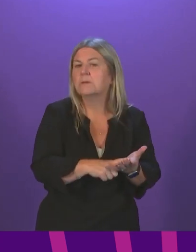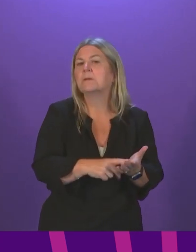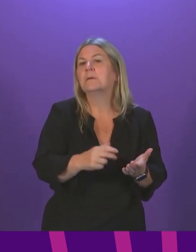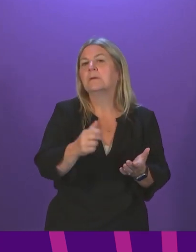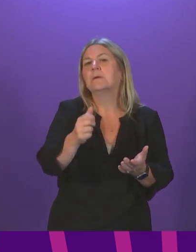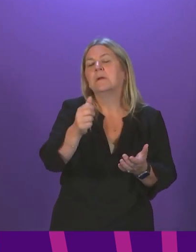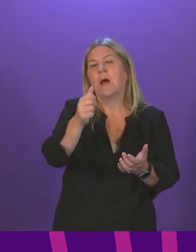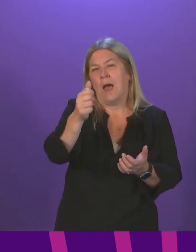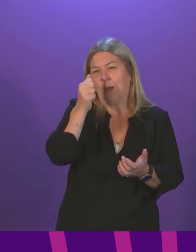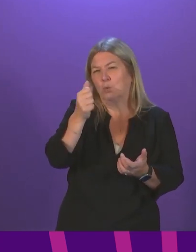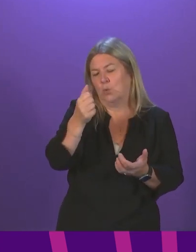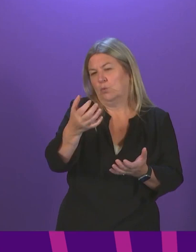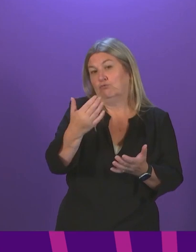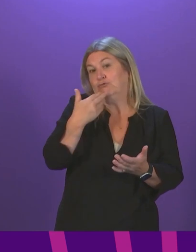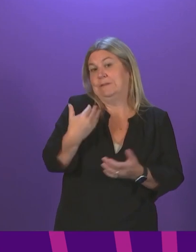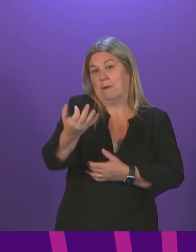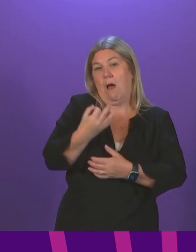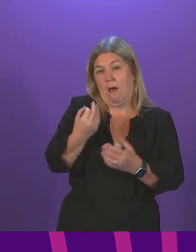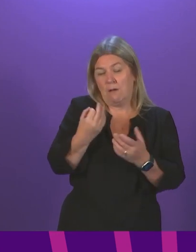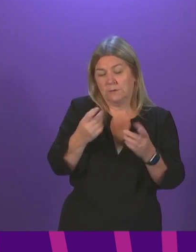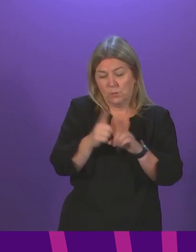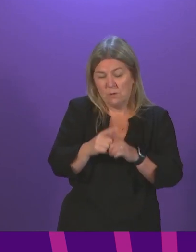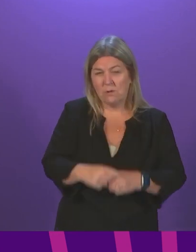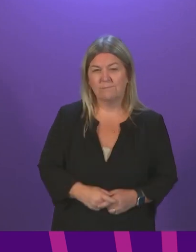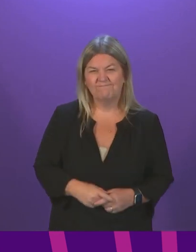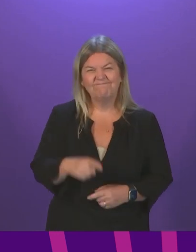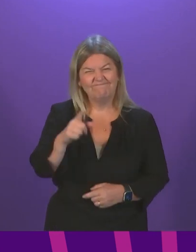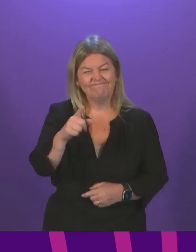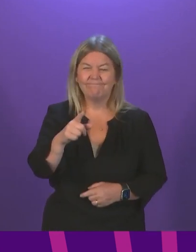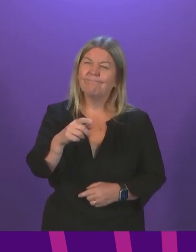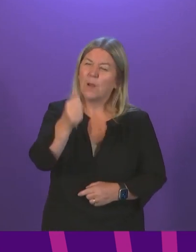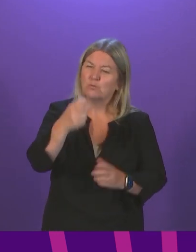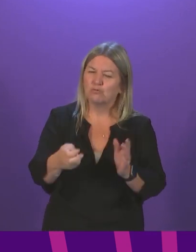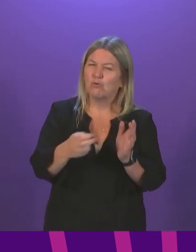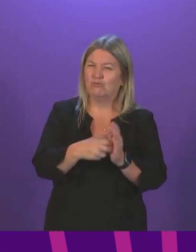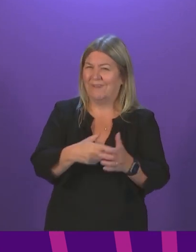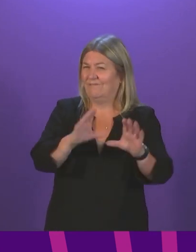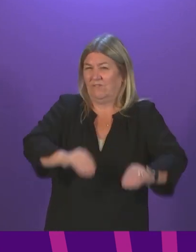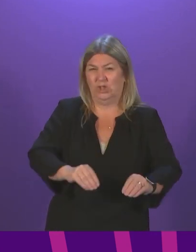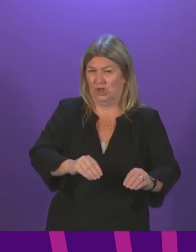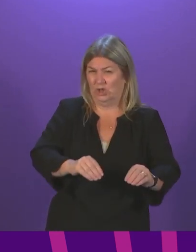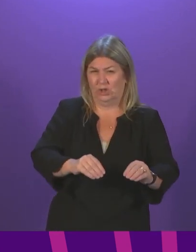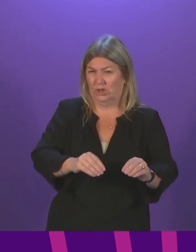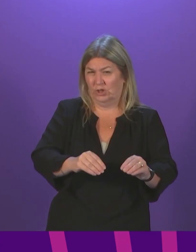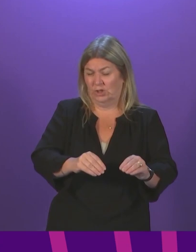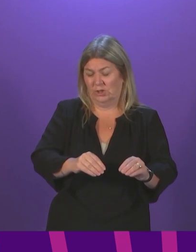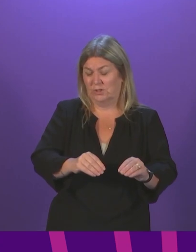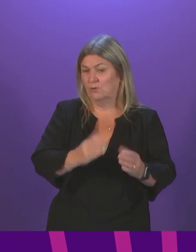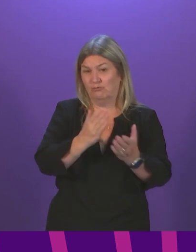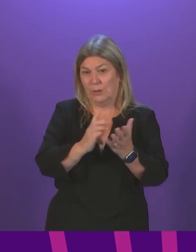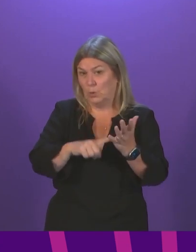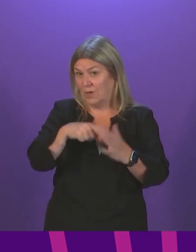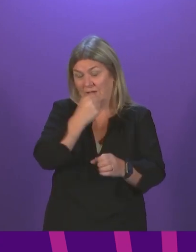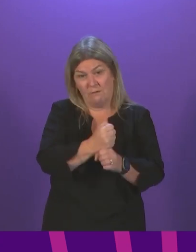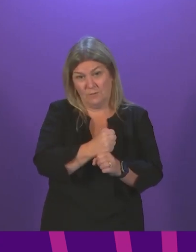moments ago. In terms of the UK Government's decision to terminate the contract with Valneva, that was taken by the